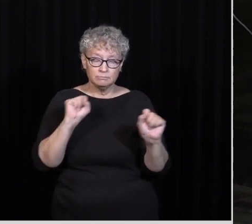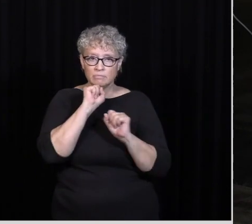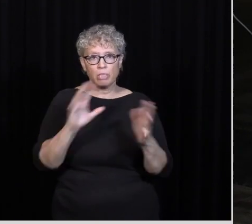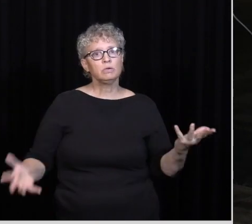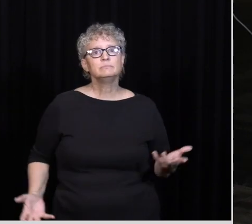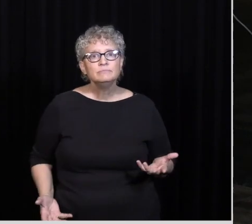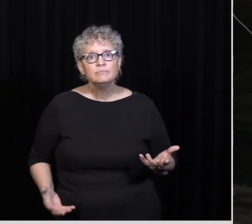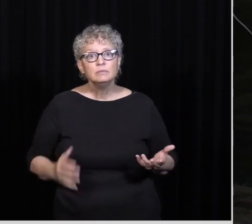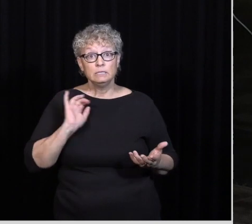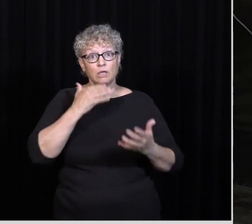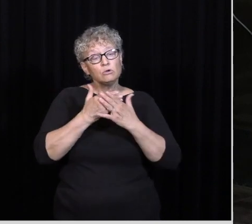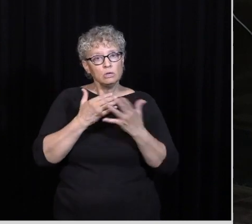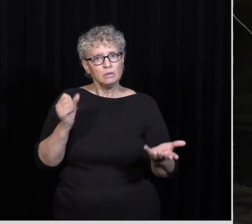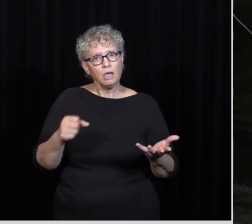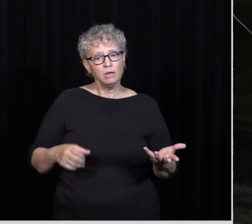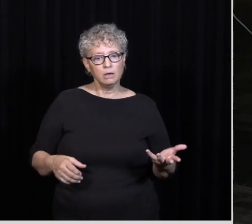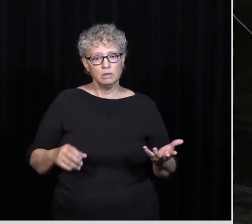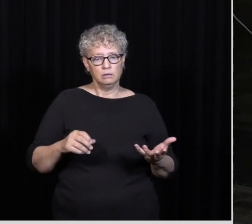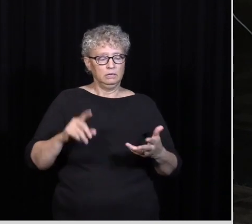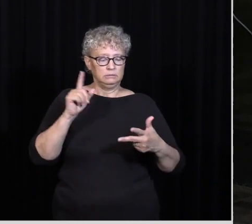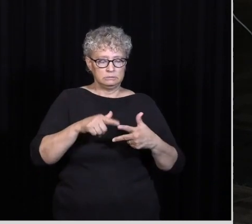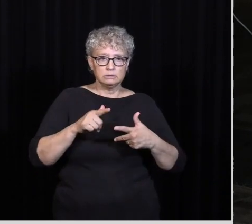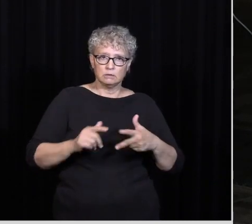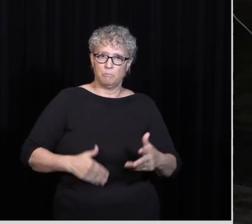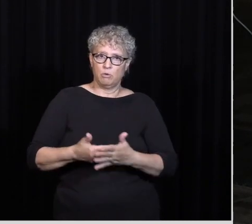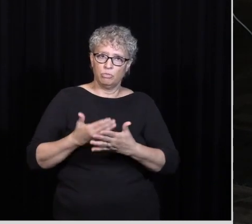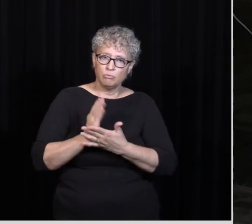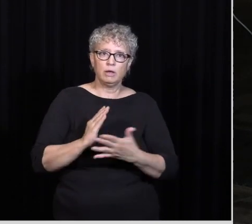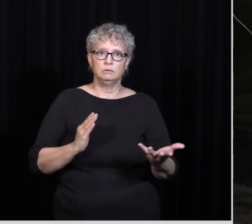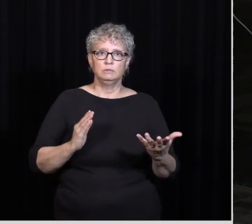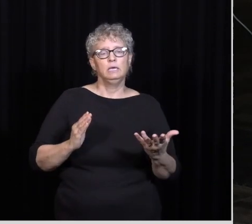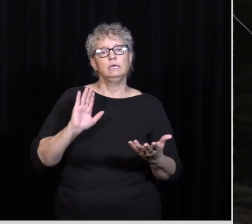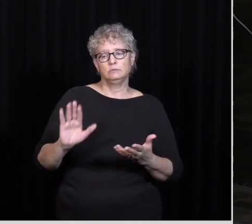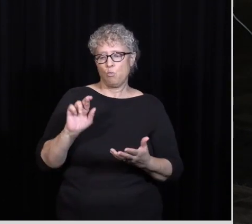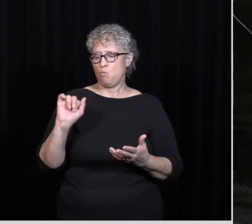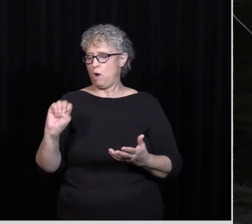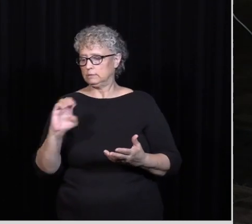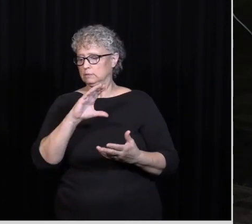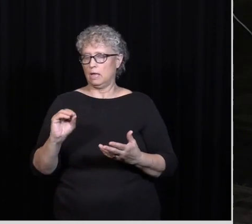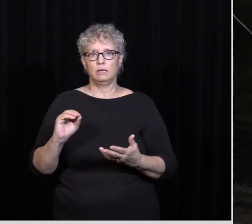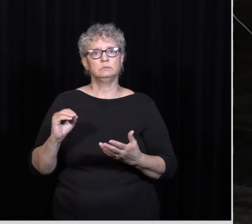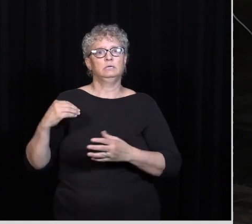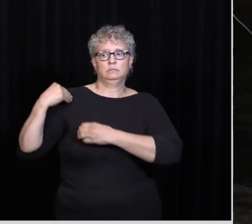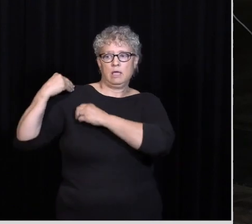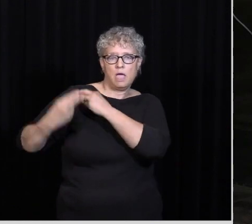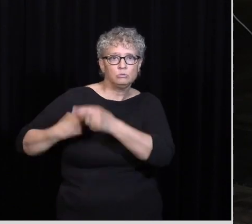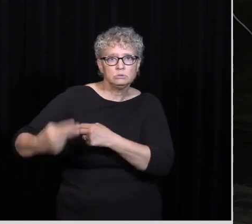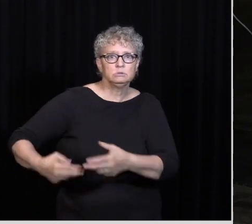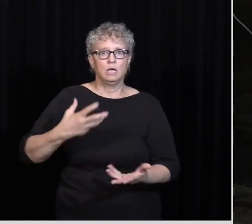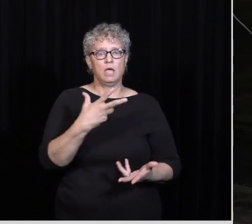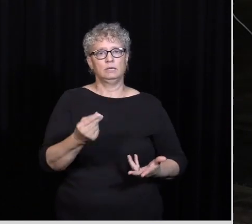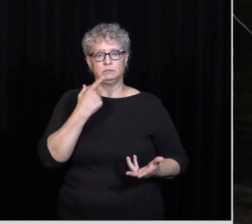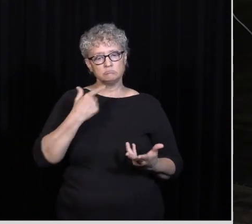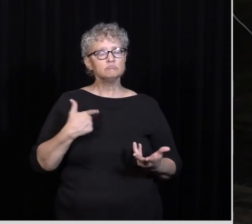a good thing? Yeah Second Birthright His race His heritage Do you see what he says? He's like If anyone else thinks They have confidence I